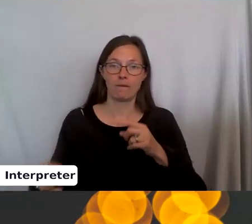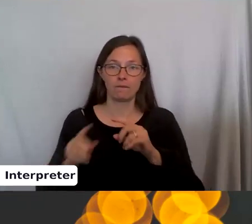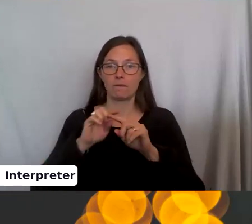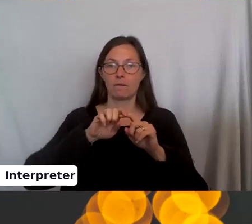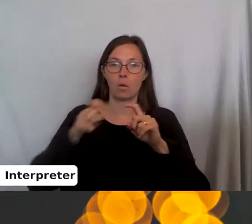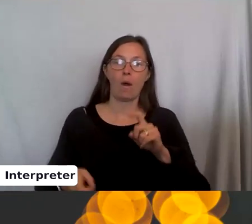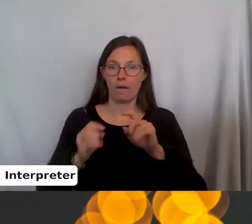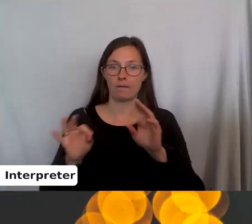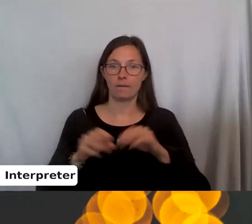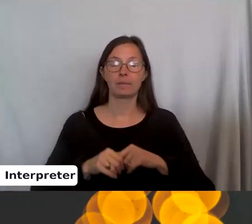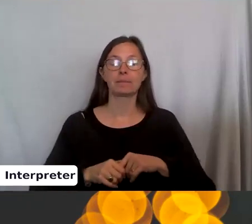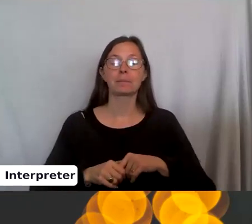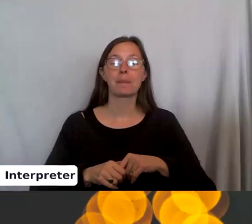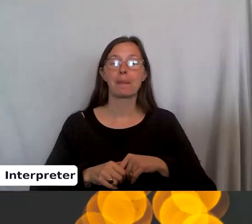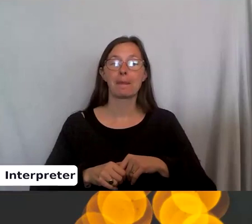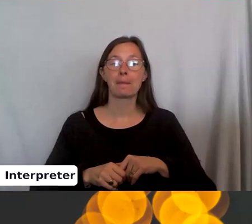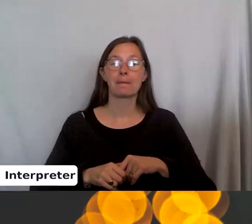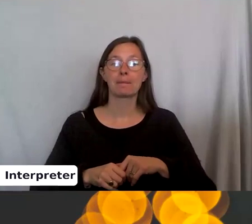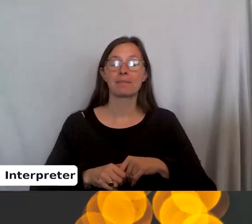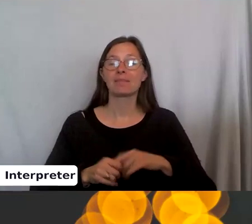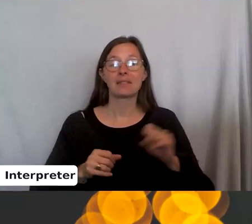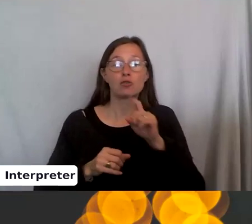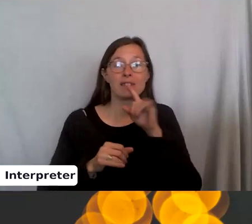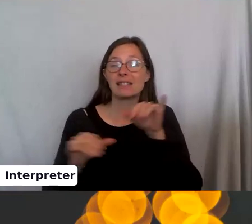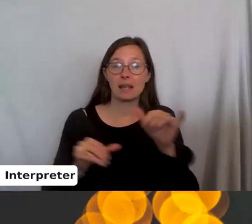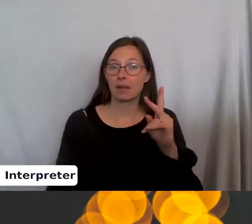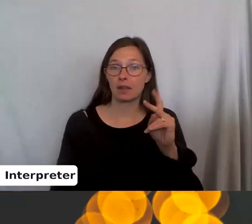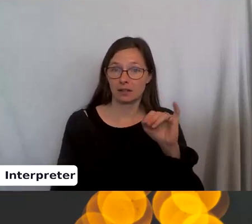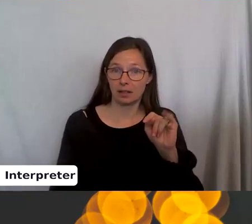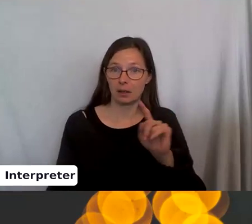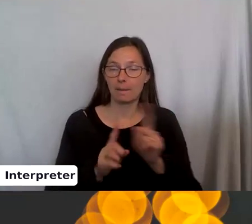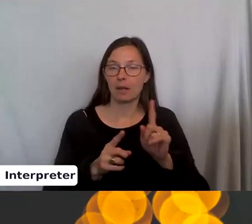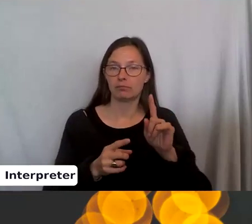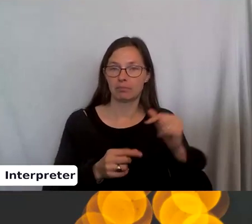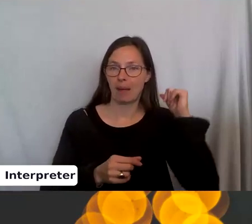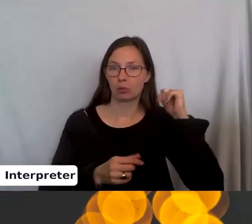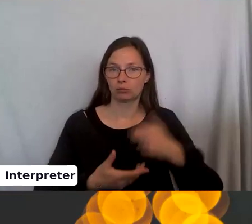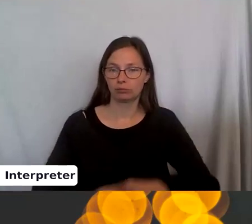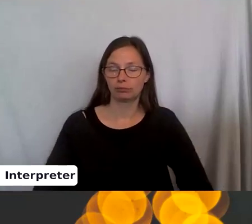So it's just knitting backwards. So